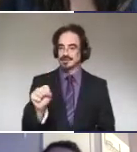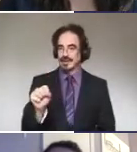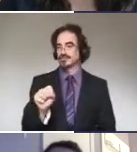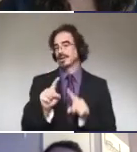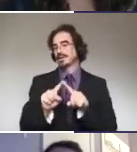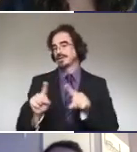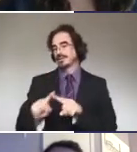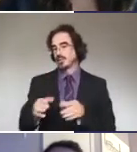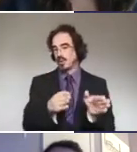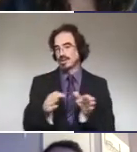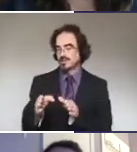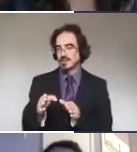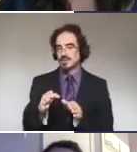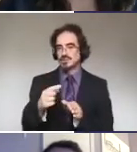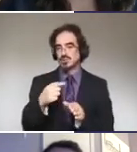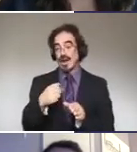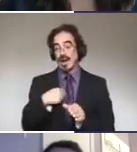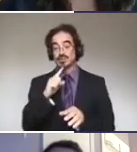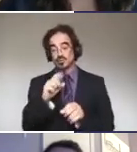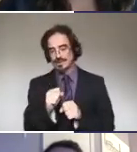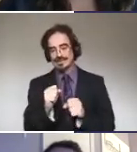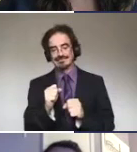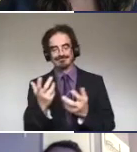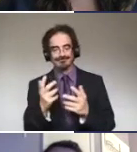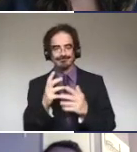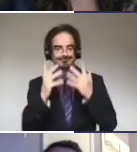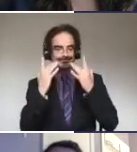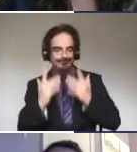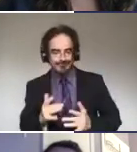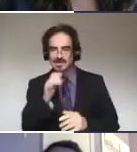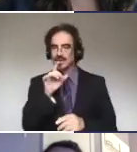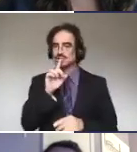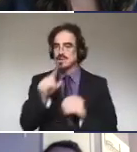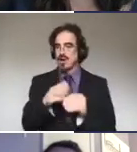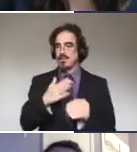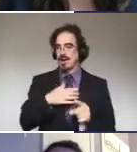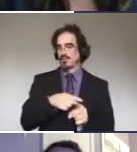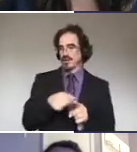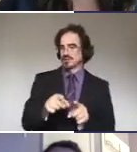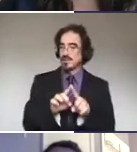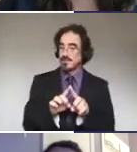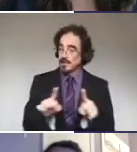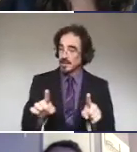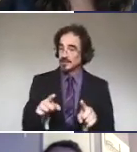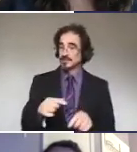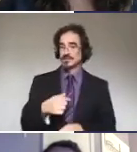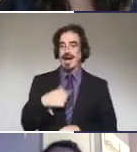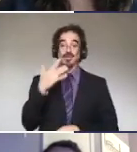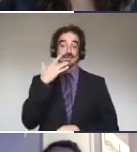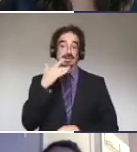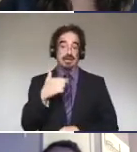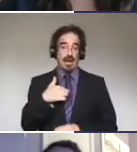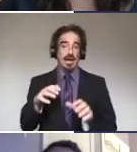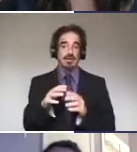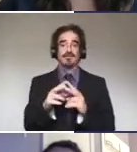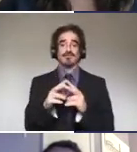without doubting my professional competency, there was a bit of a depression on that. I was lucky. I, um, do very, very well with